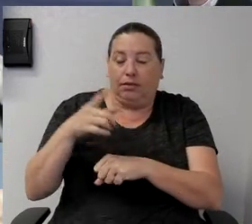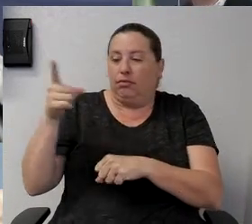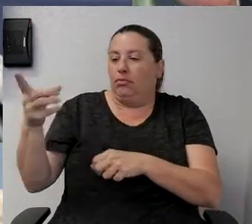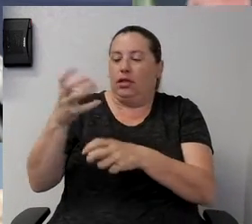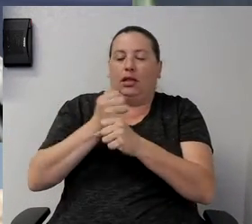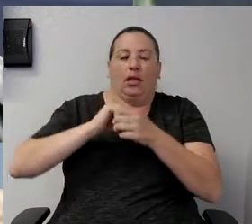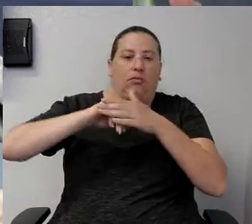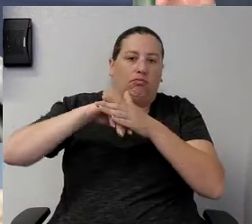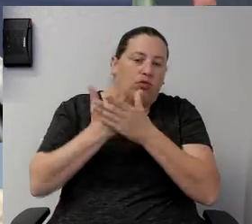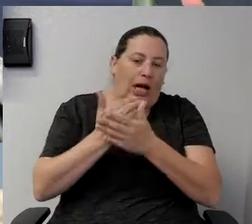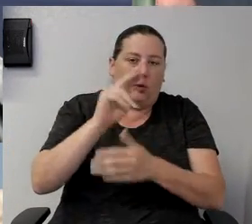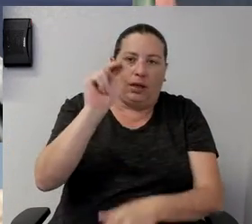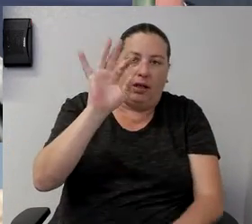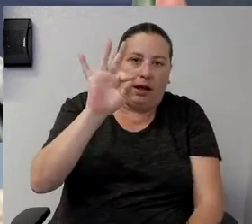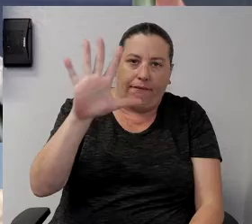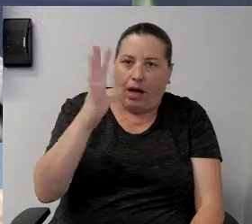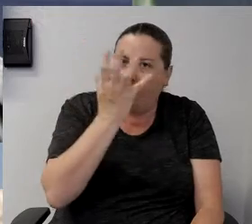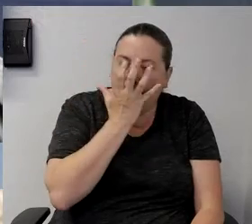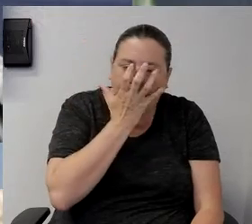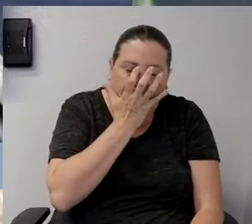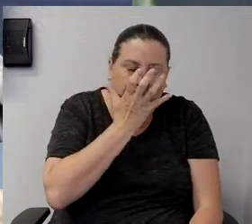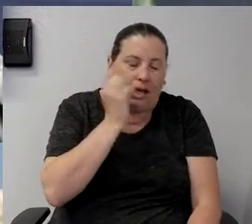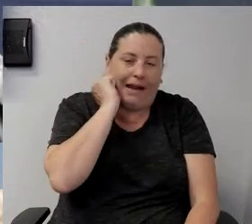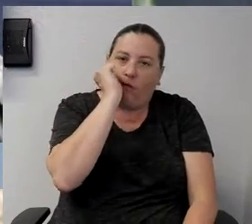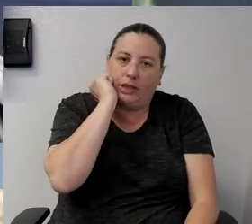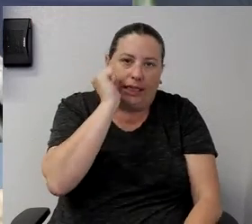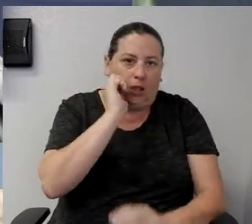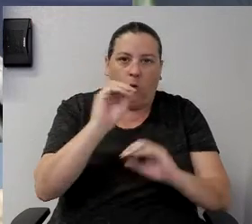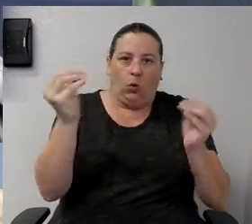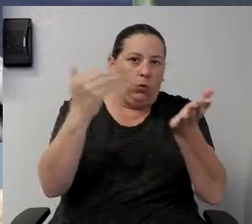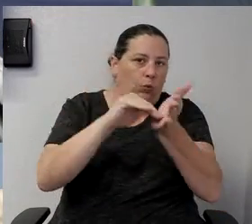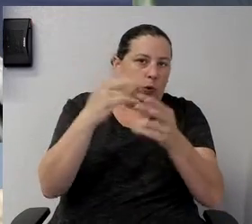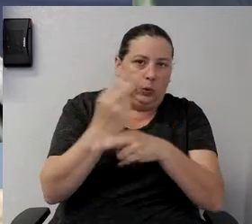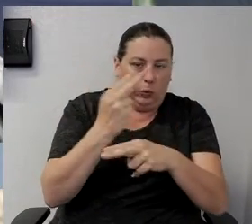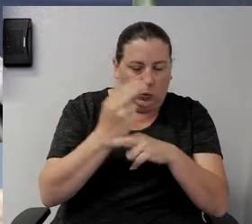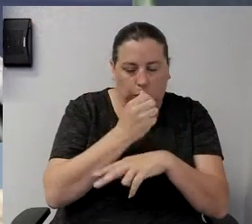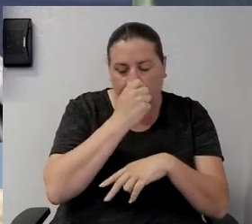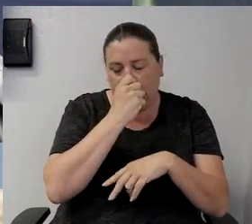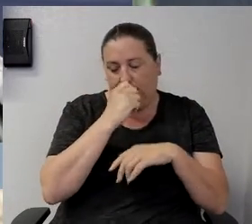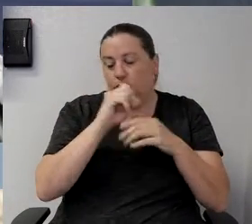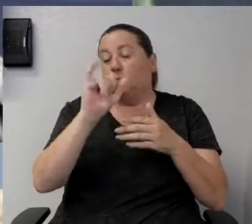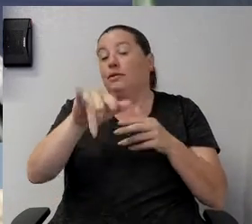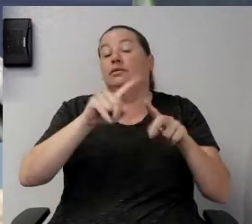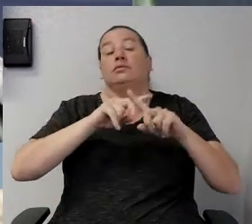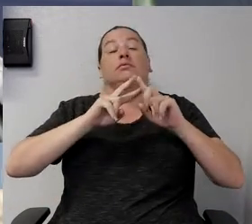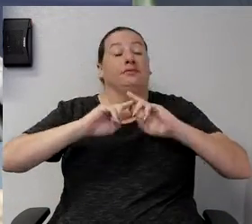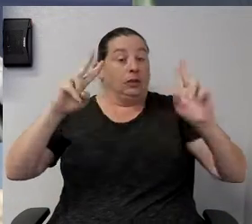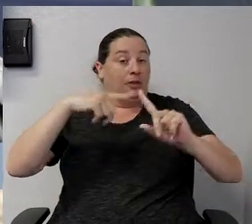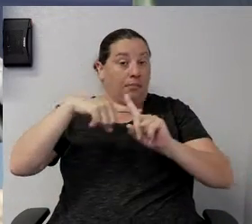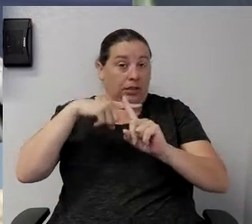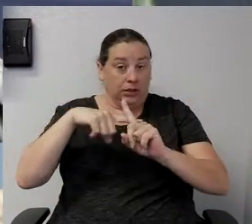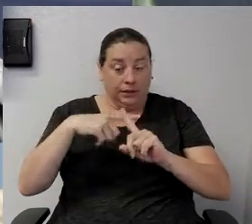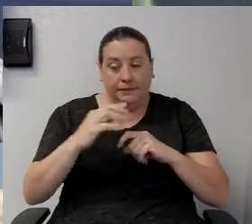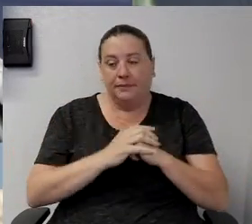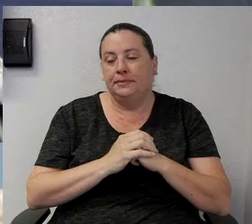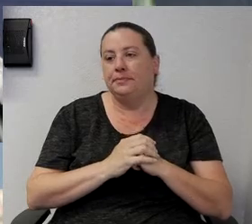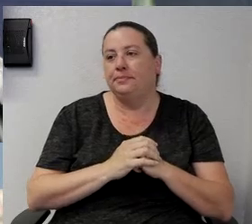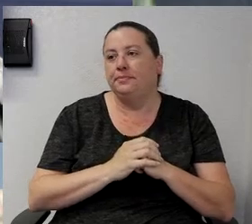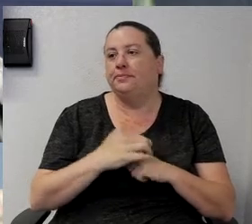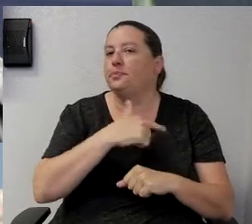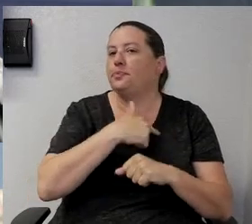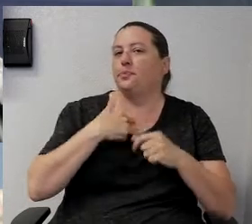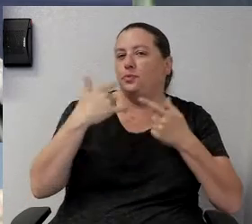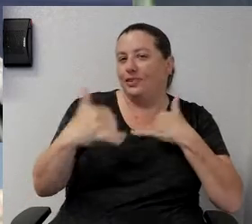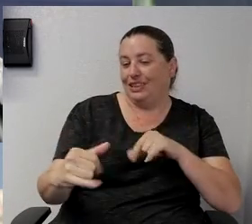n95 masks every day no you reuse so so that's been a very positive we're still struggling with